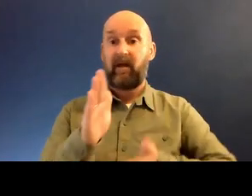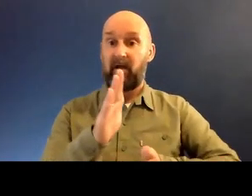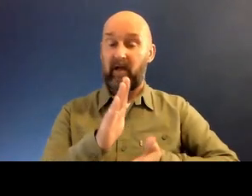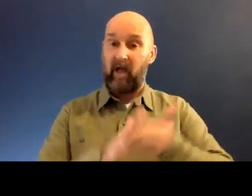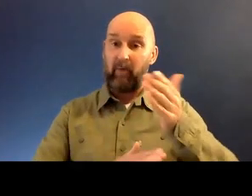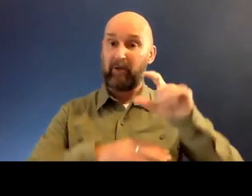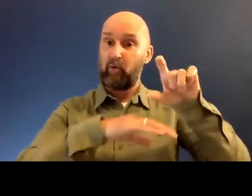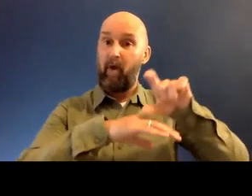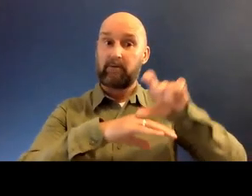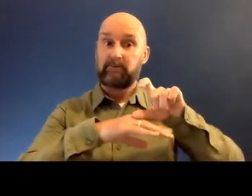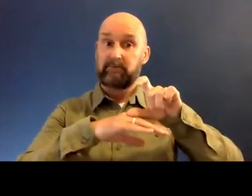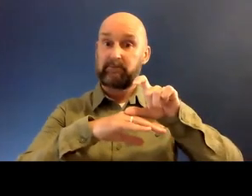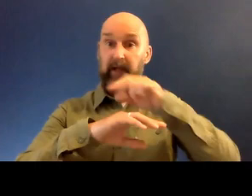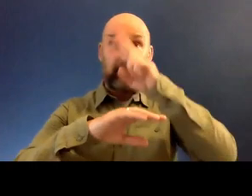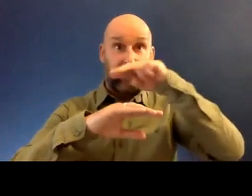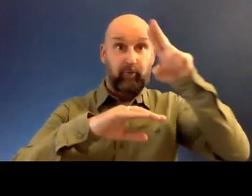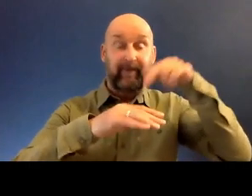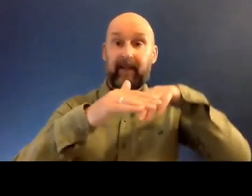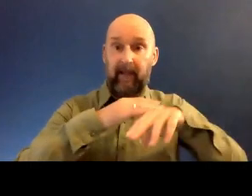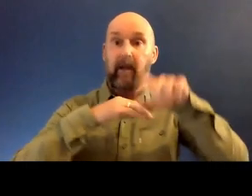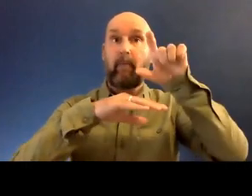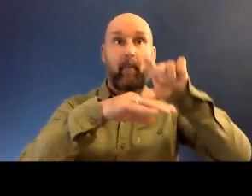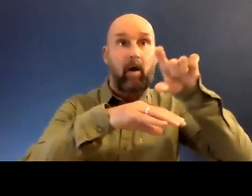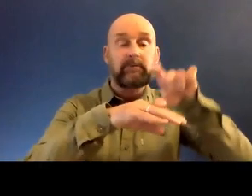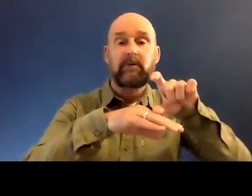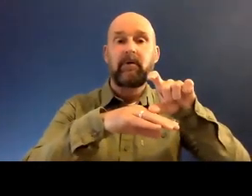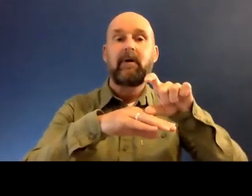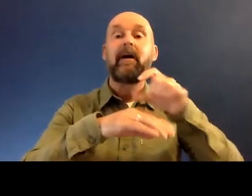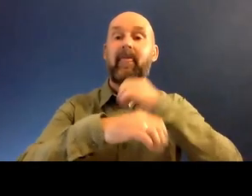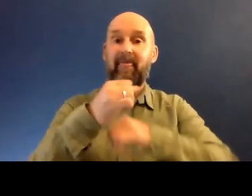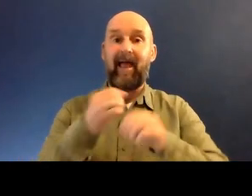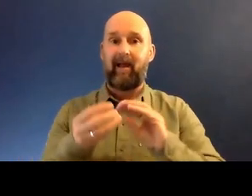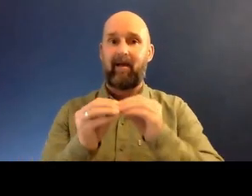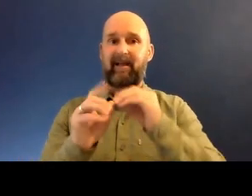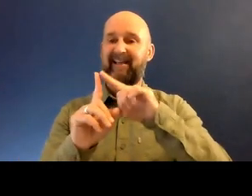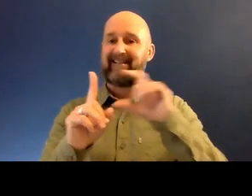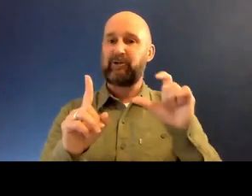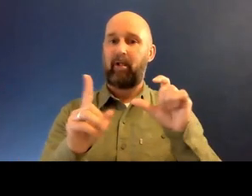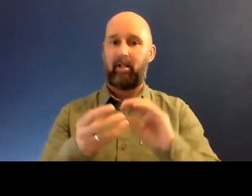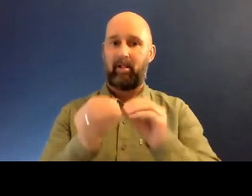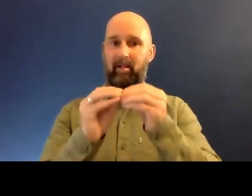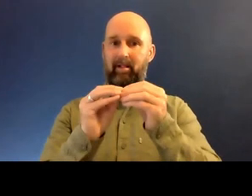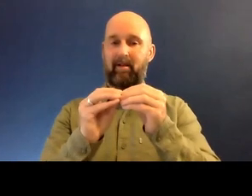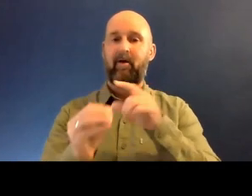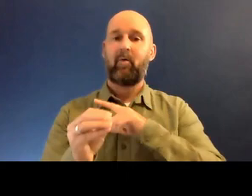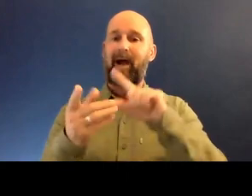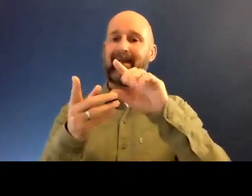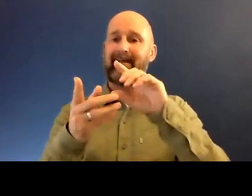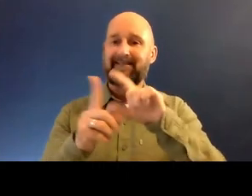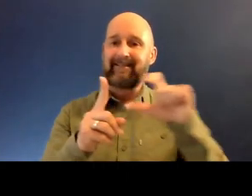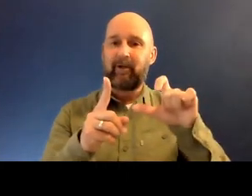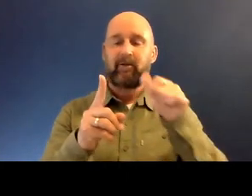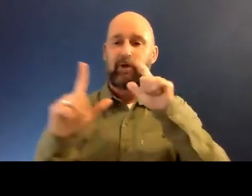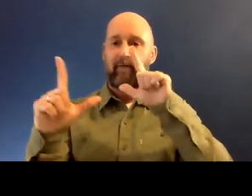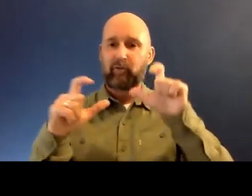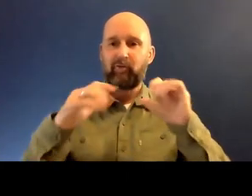calligraphies for mosques. And then I branched into digital, working with digital. But digital was using photographs, calligraphies,